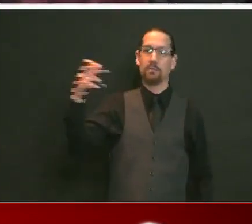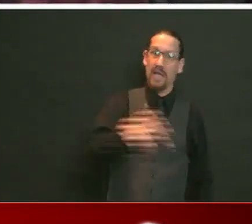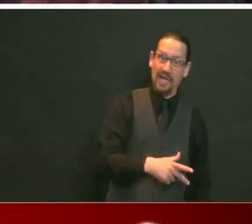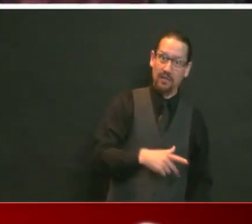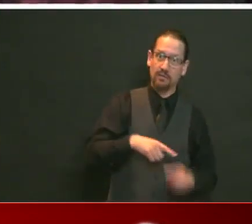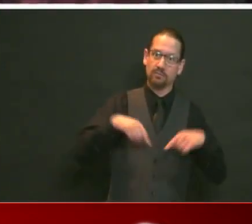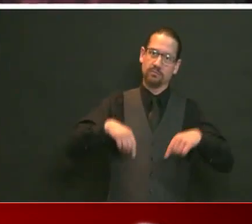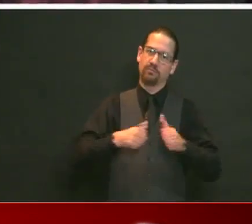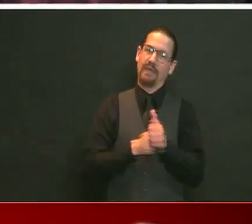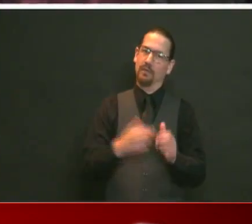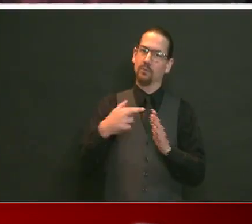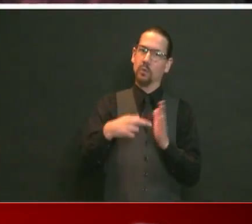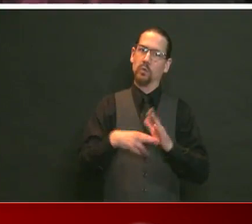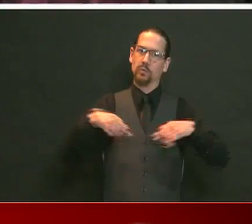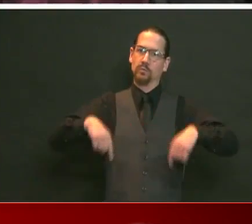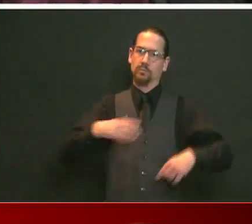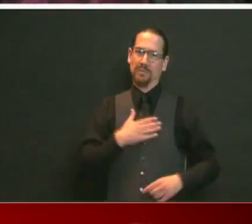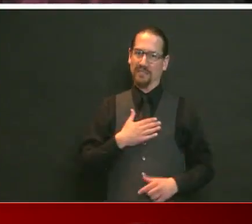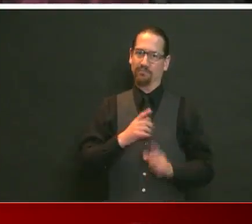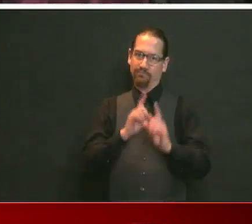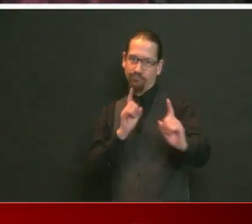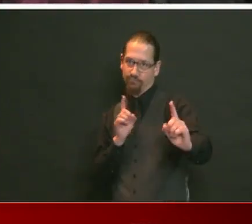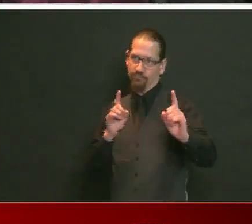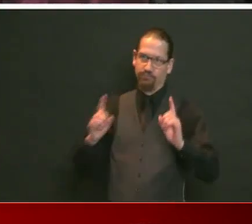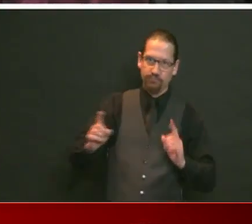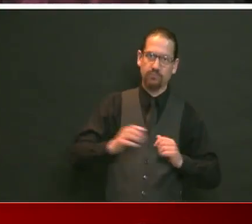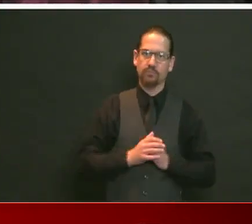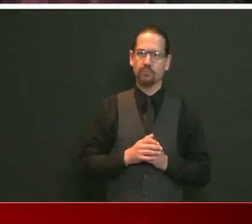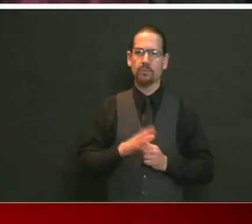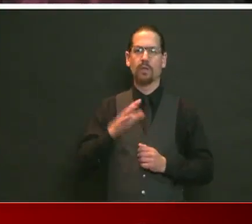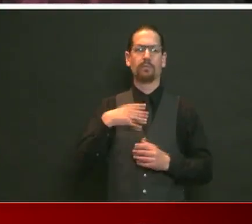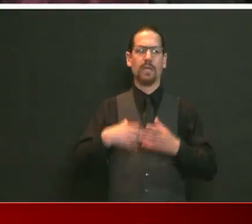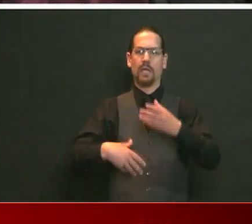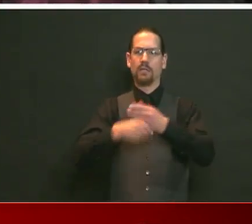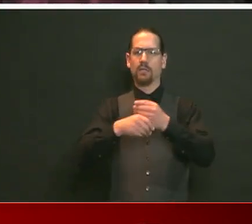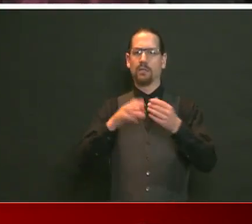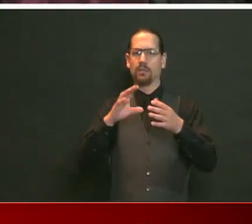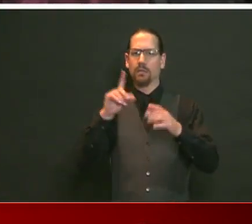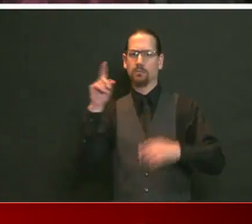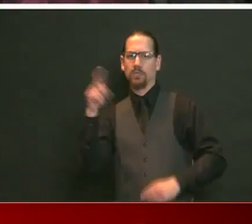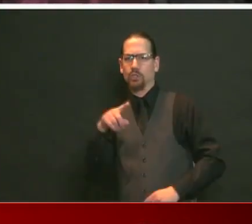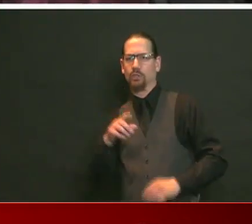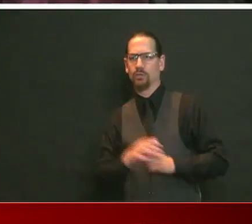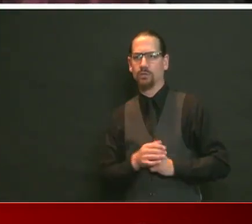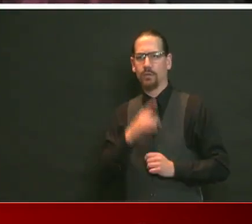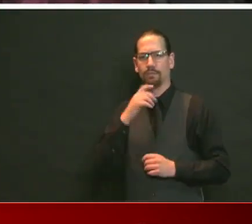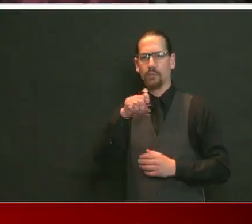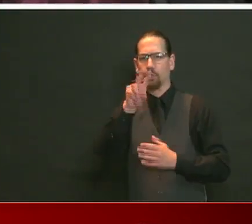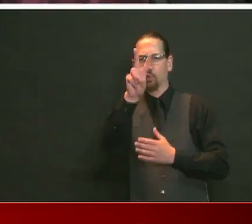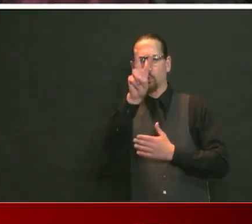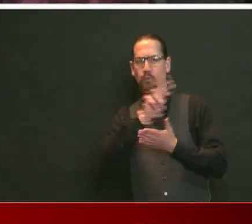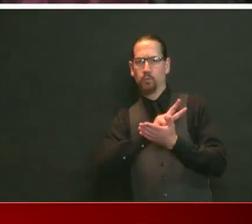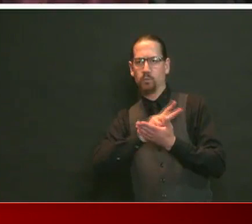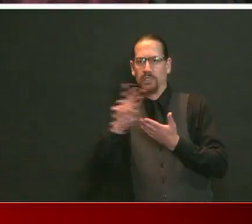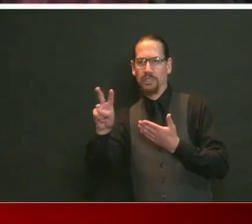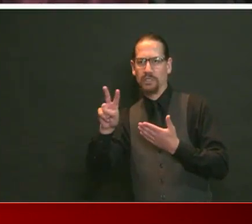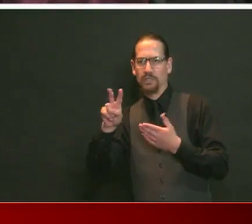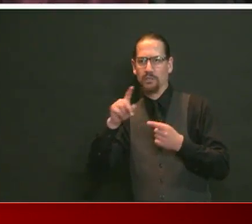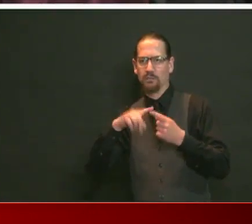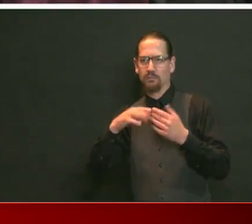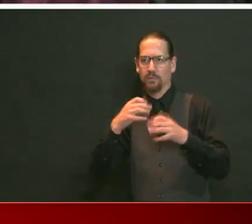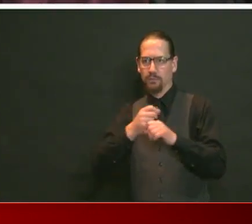You mentioned that Rhode Island, the churches, would probably need the next two weeks to get ready. Is there a working plan right now? Have they